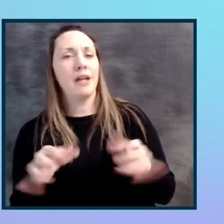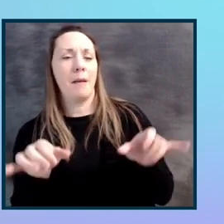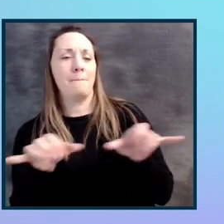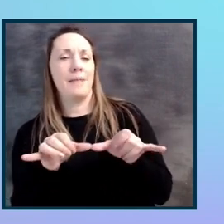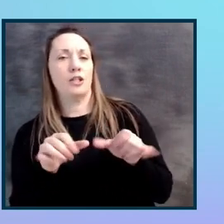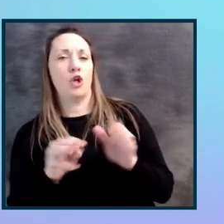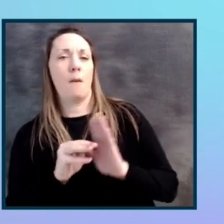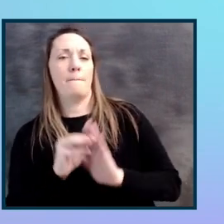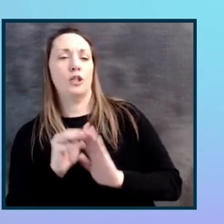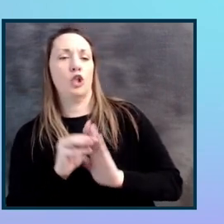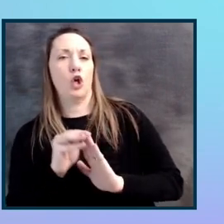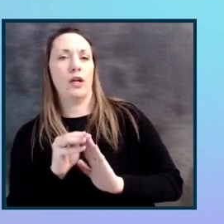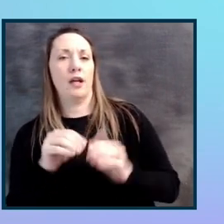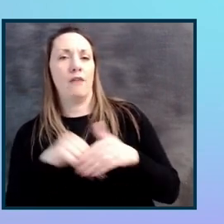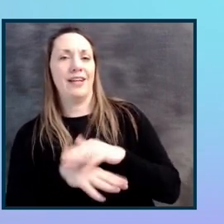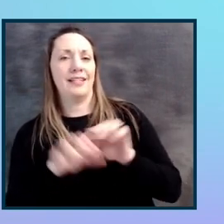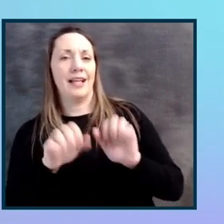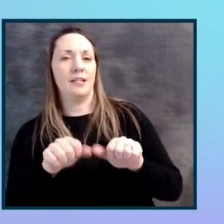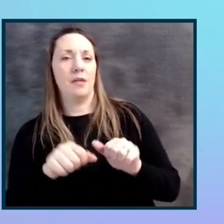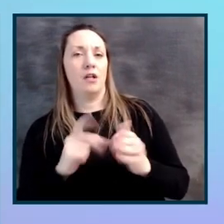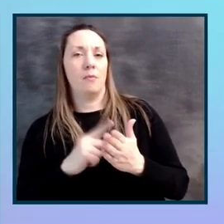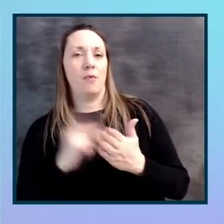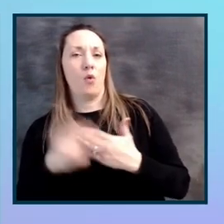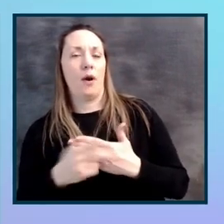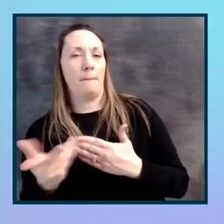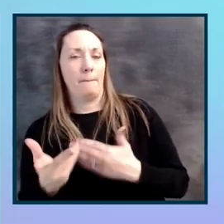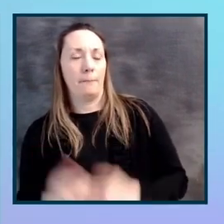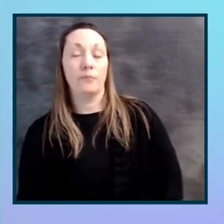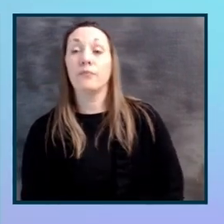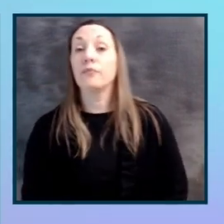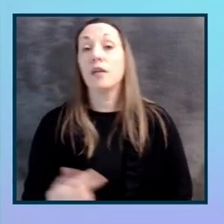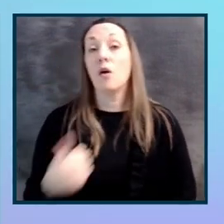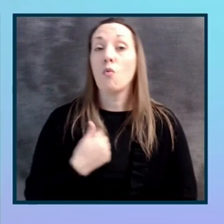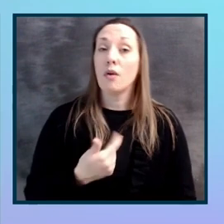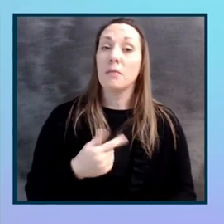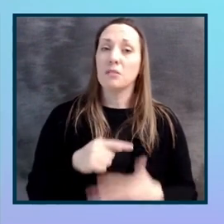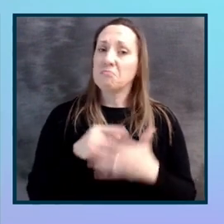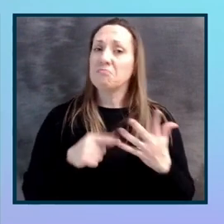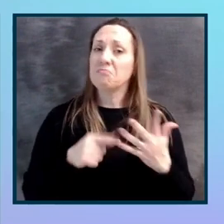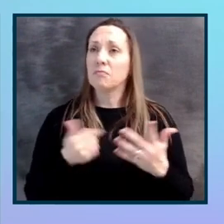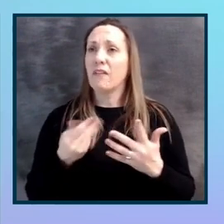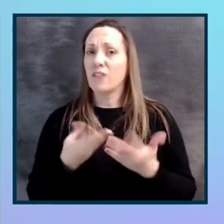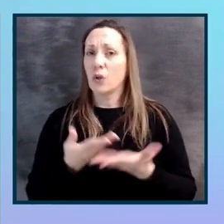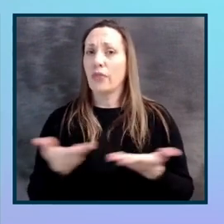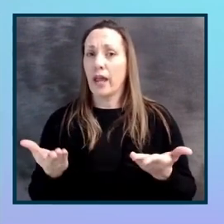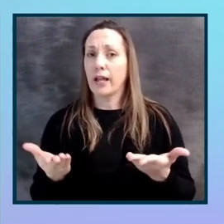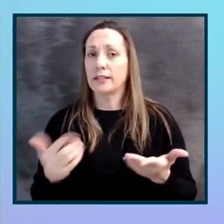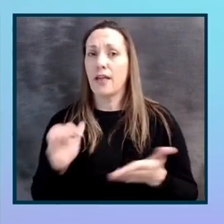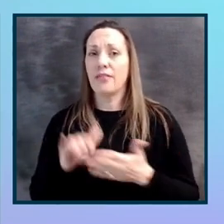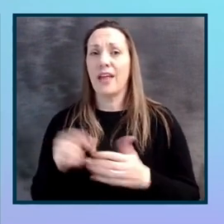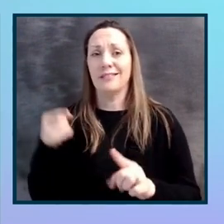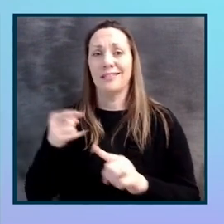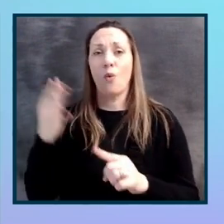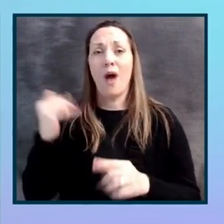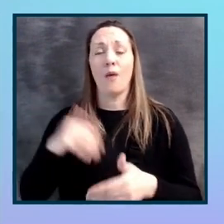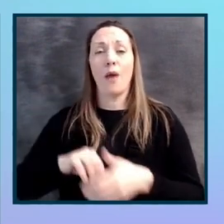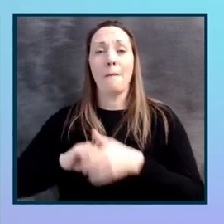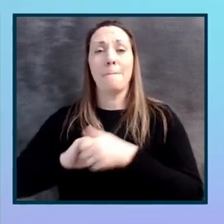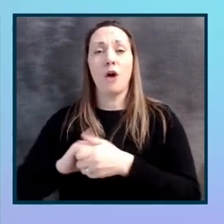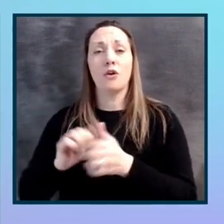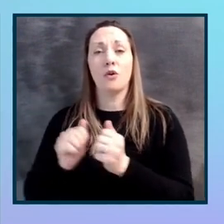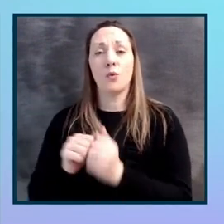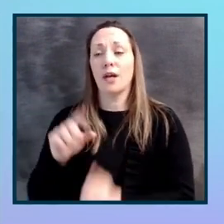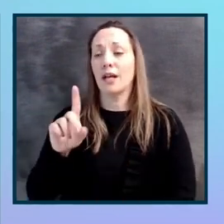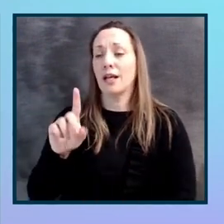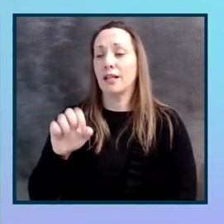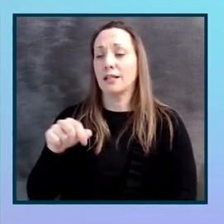maturity of an accessibility program? We've been doing a number of things. And this is why we've partnered with DQ because this was the part